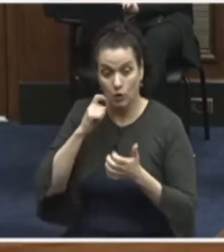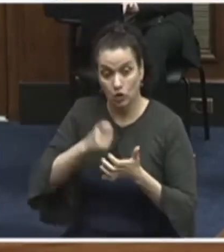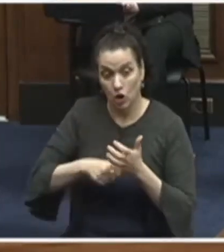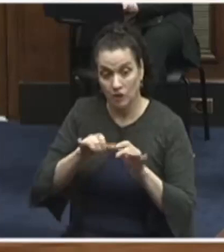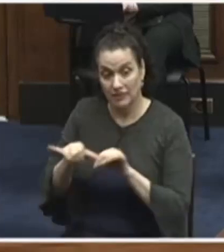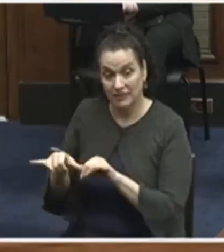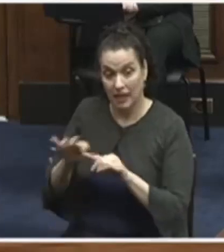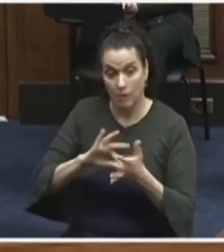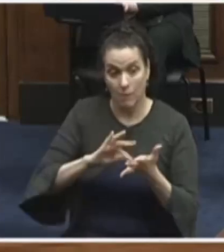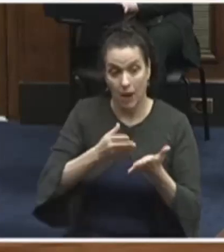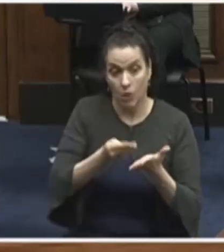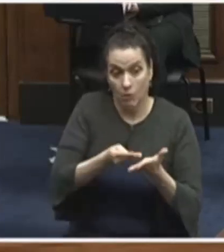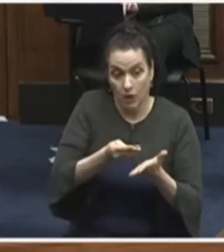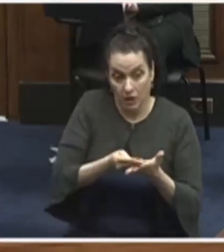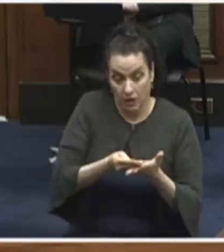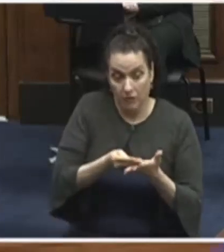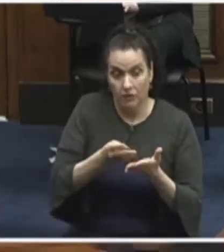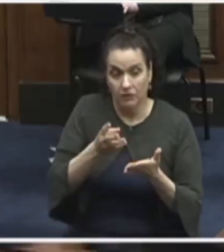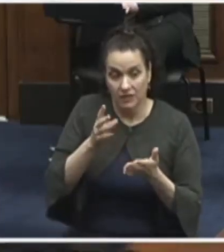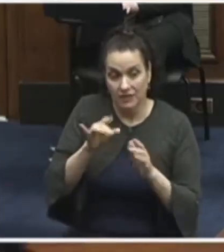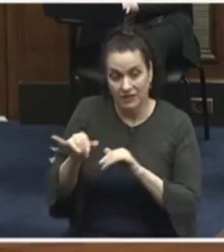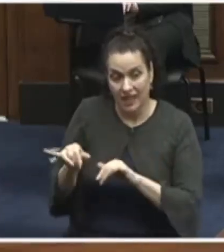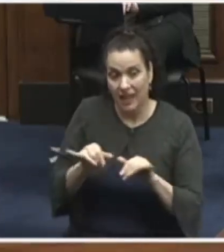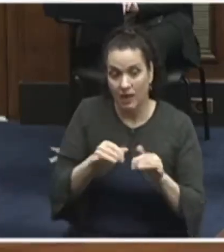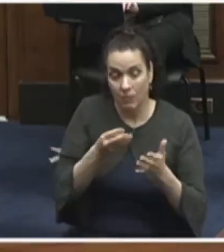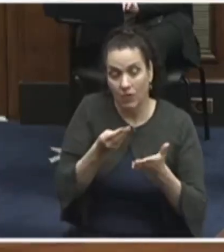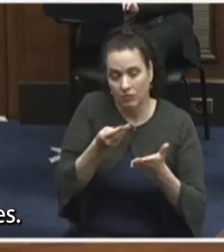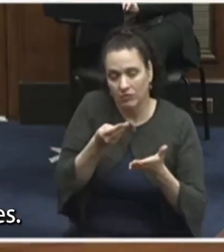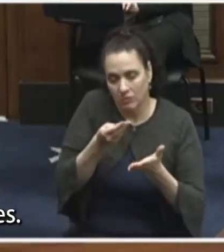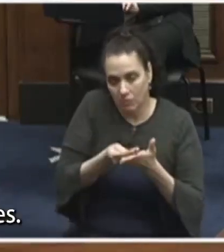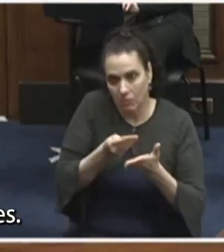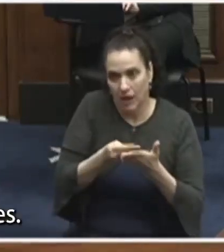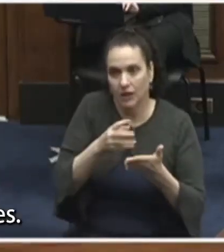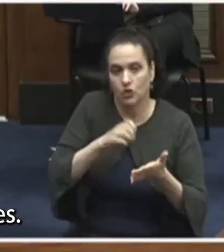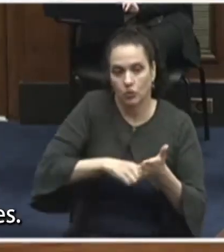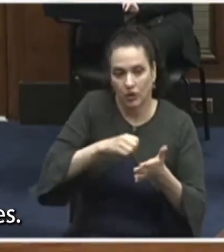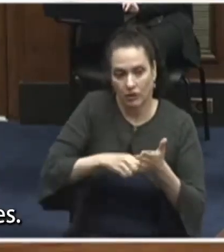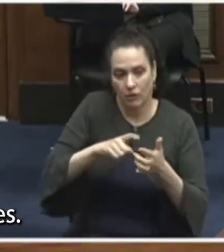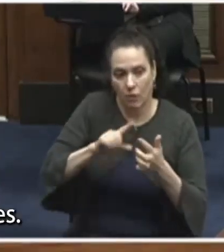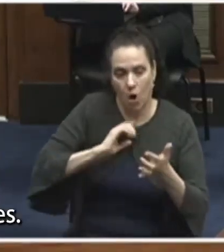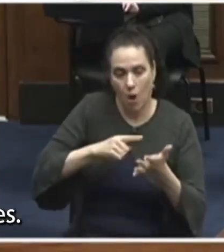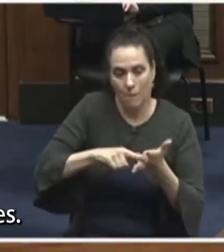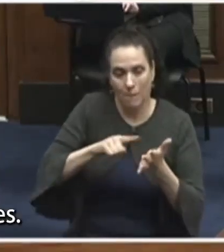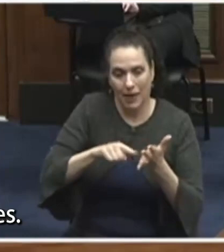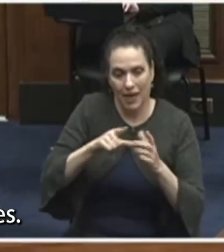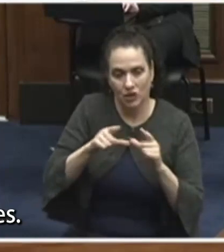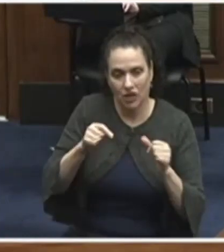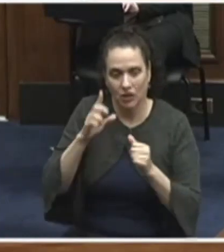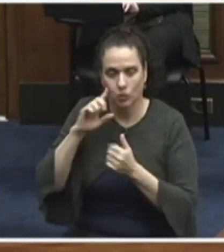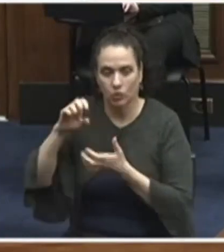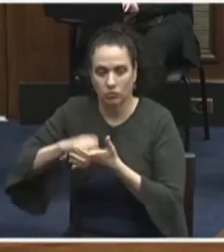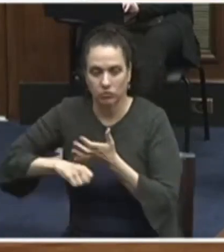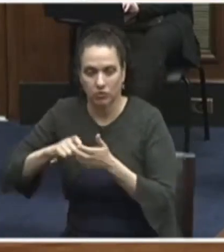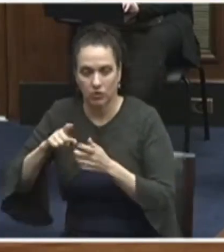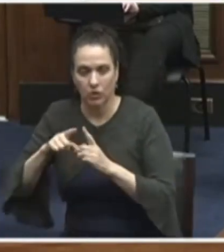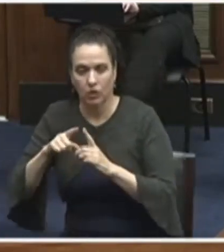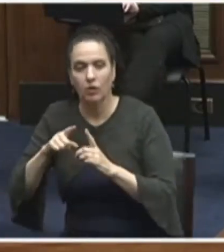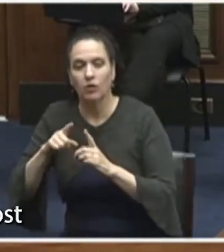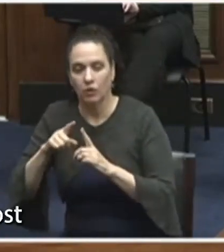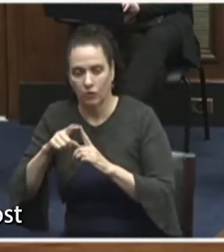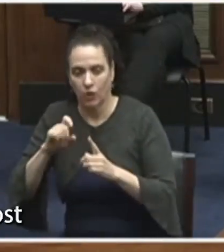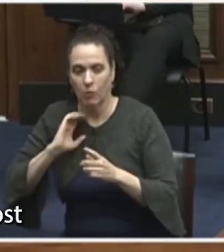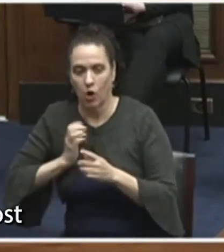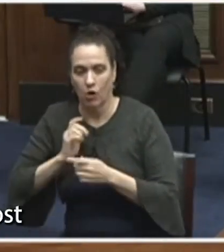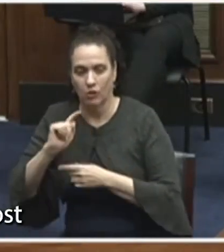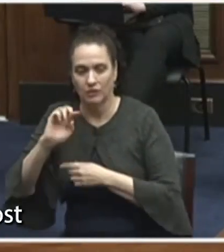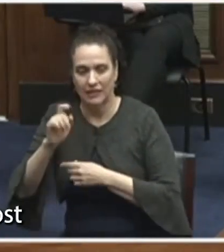that those same dollars that are coming out of our paychecks now will then just be coming out in the form of taxes. But the truth is